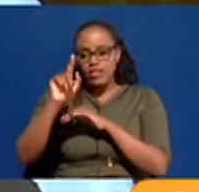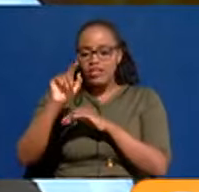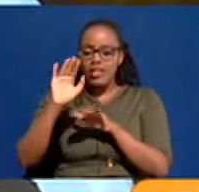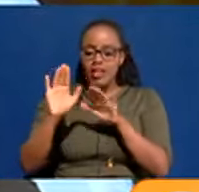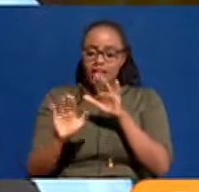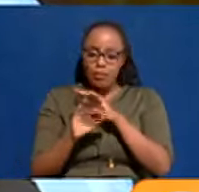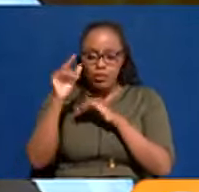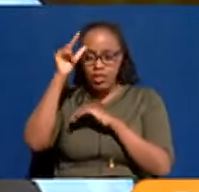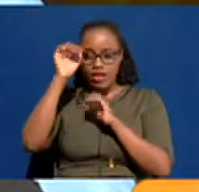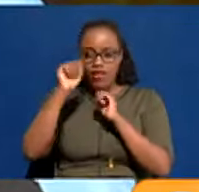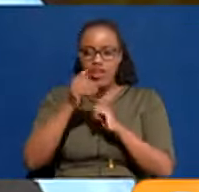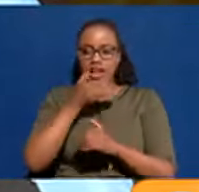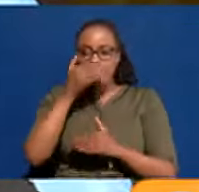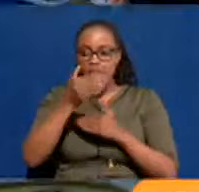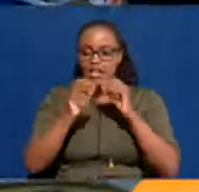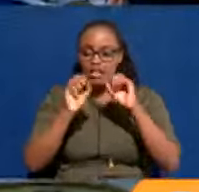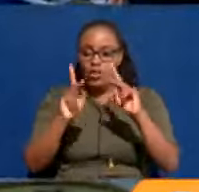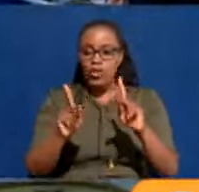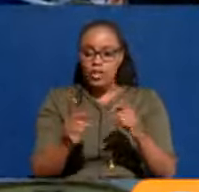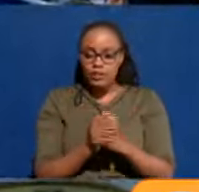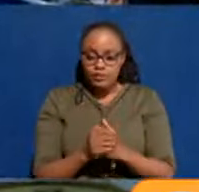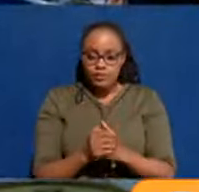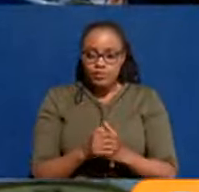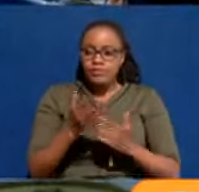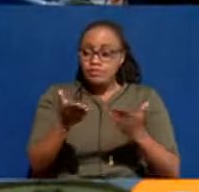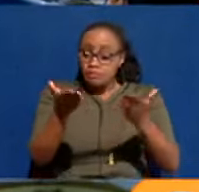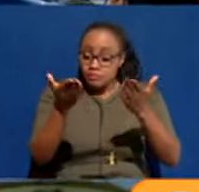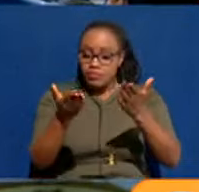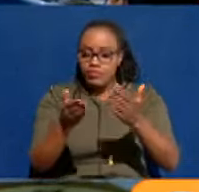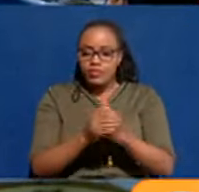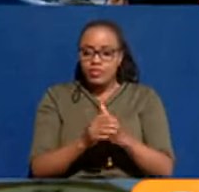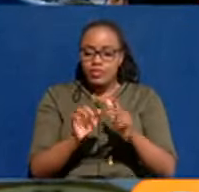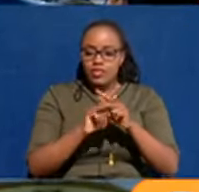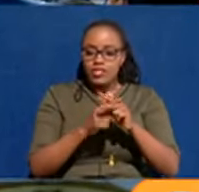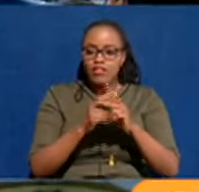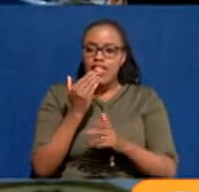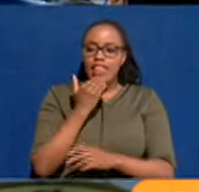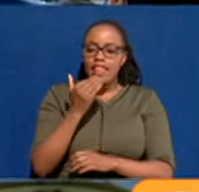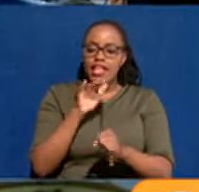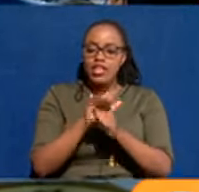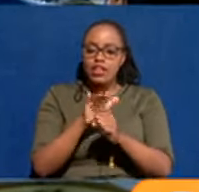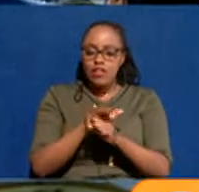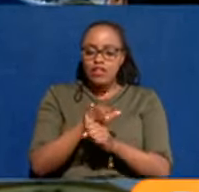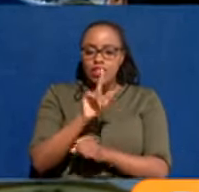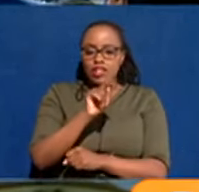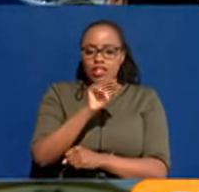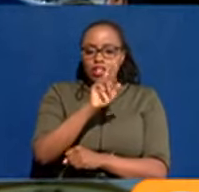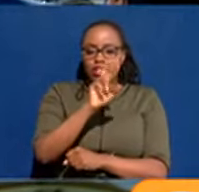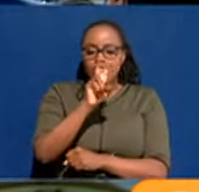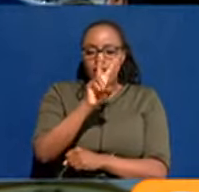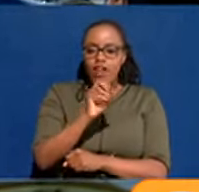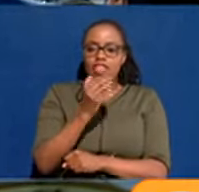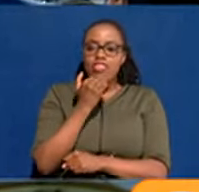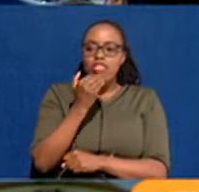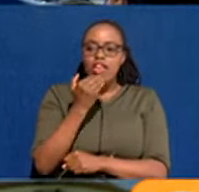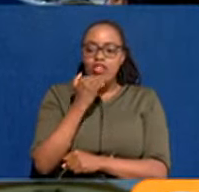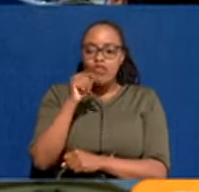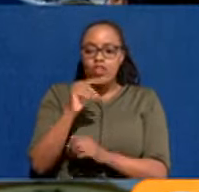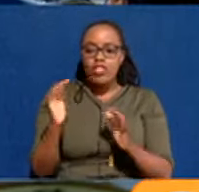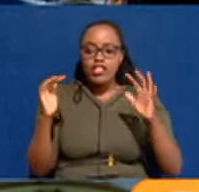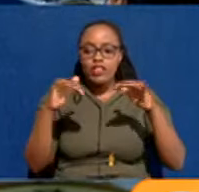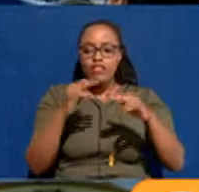them down so that you can answer them. Yes. Start, sir. Thank you very much, Trevor. And thank you for this forum.